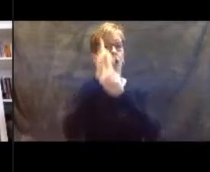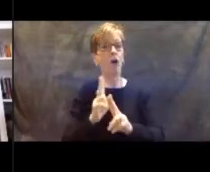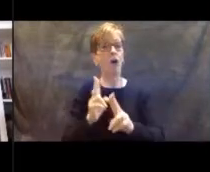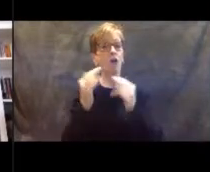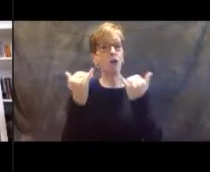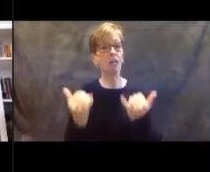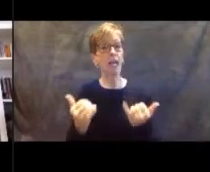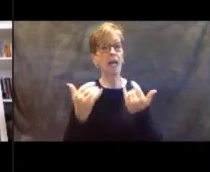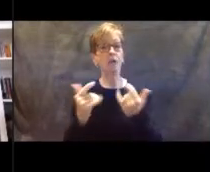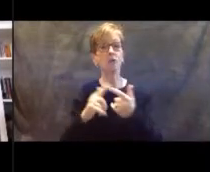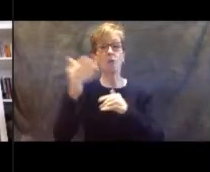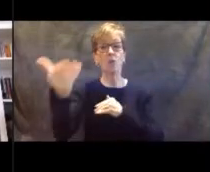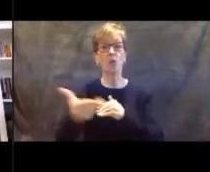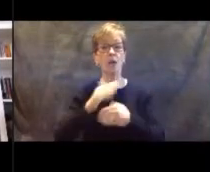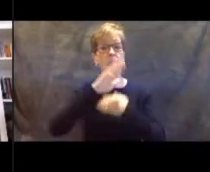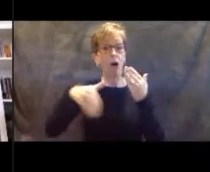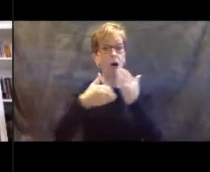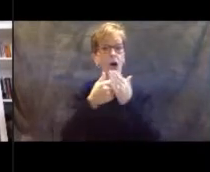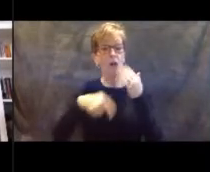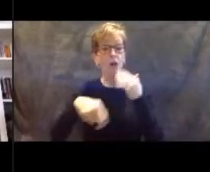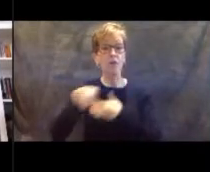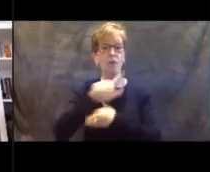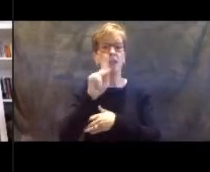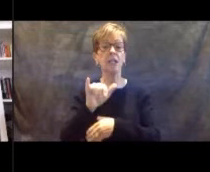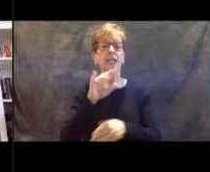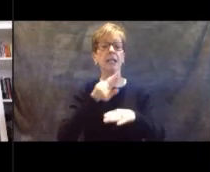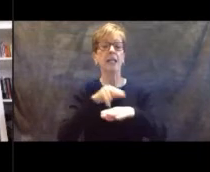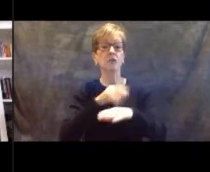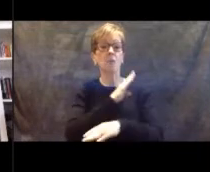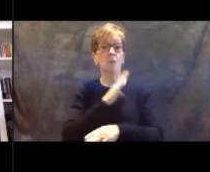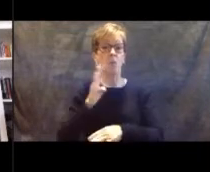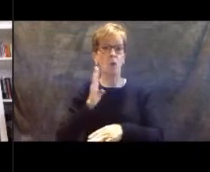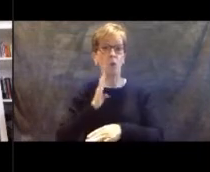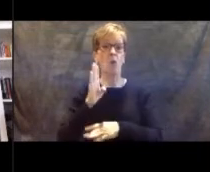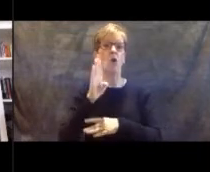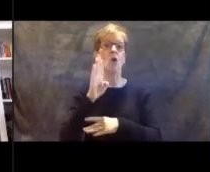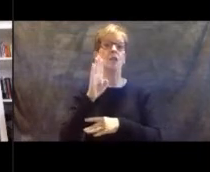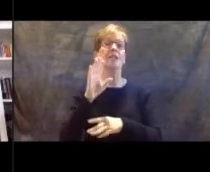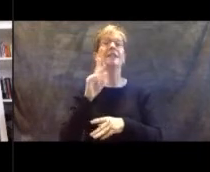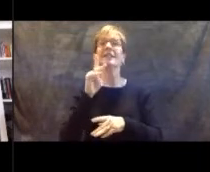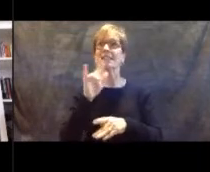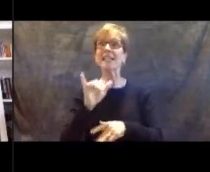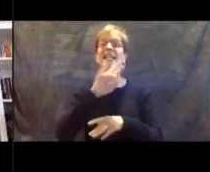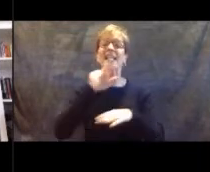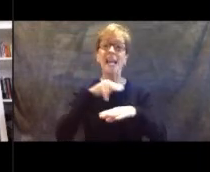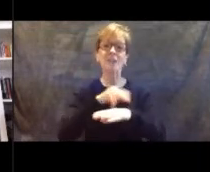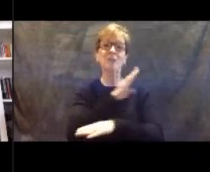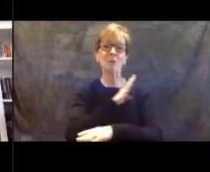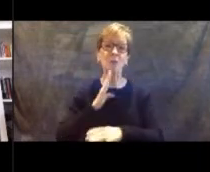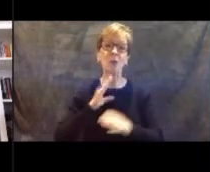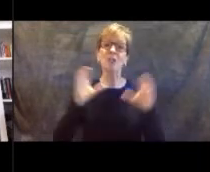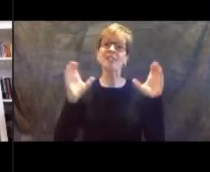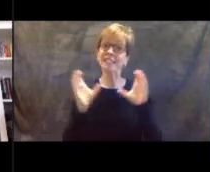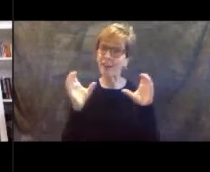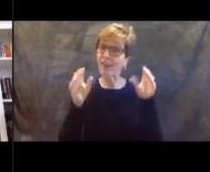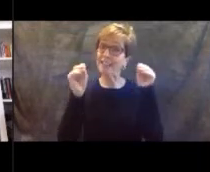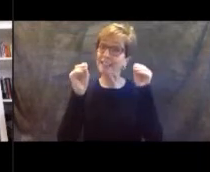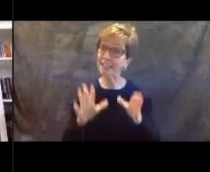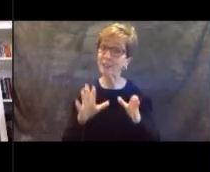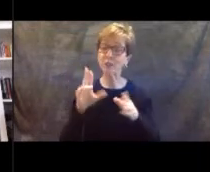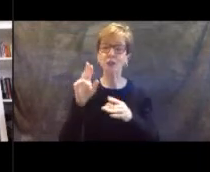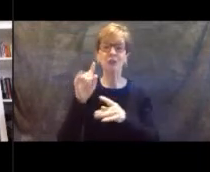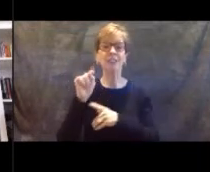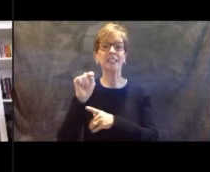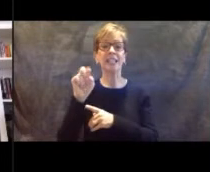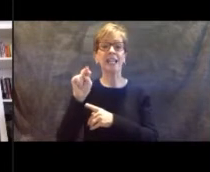you to the Kentucky National Board Network Certified Teachers, the Kentucky National Board Certified Teachers Network recognition ceremony